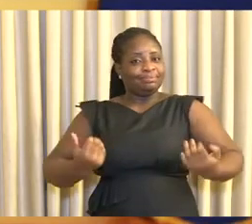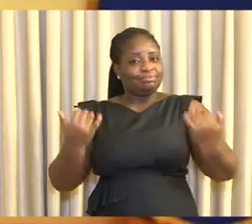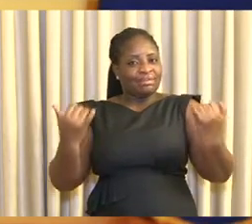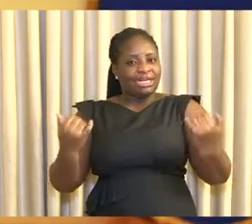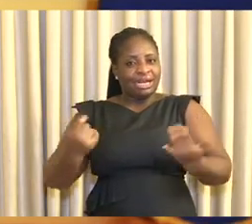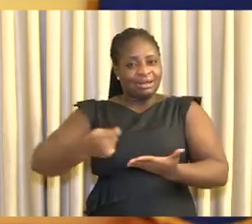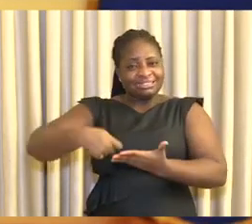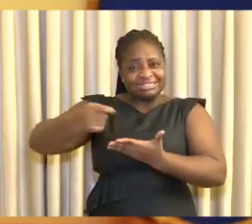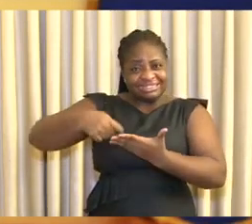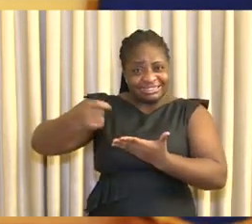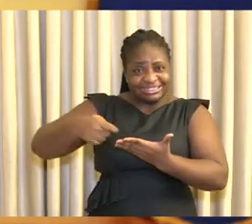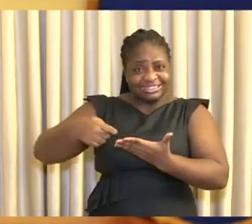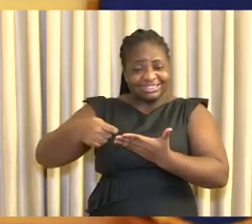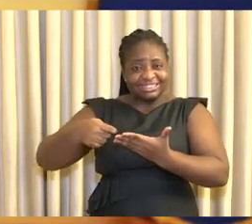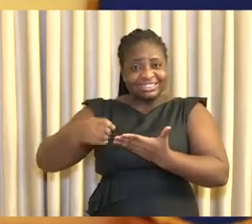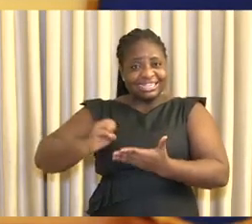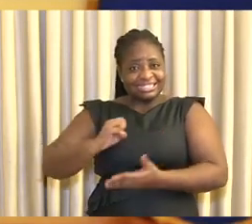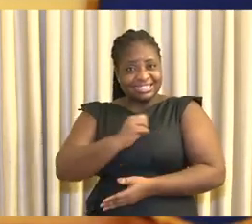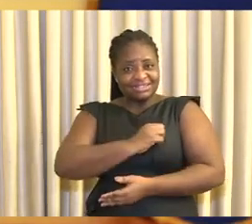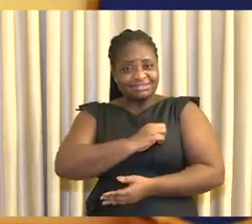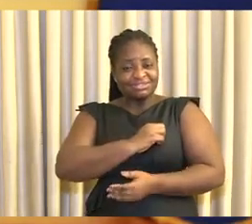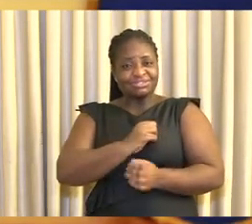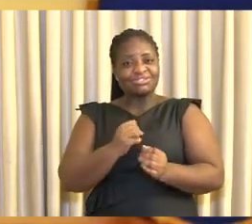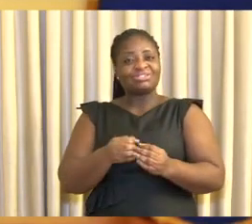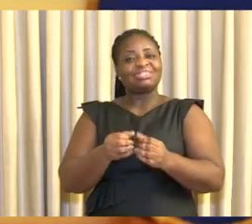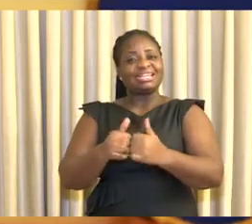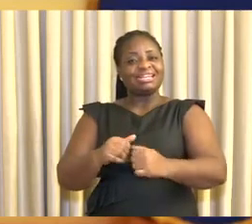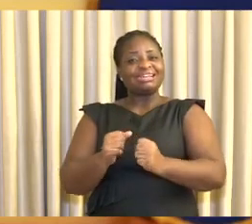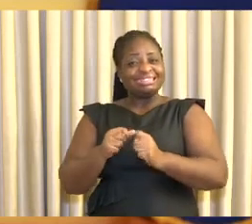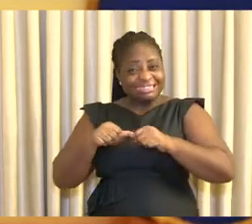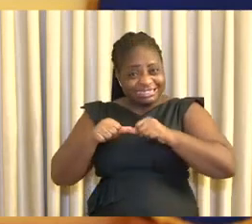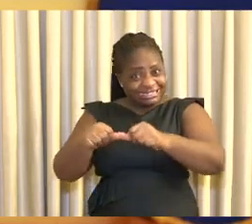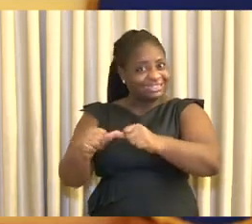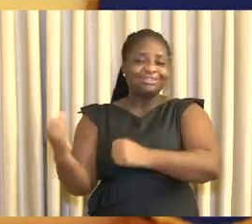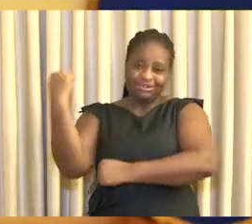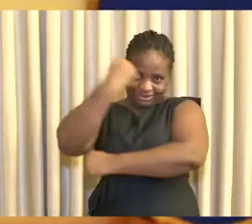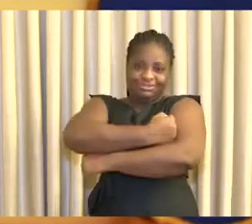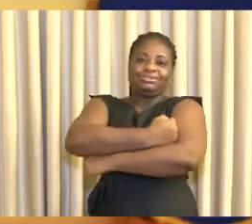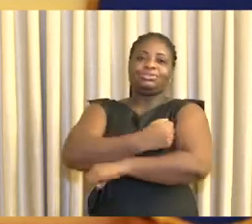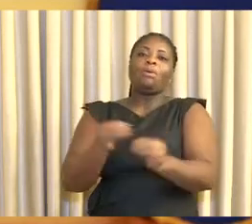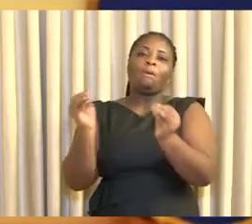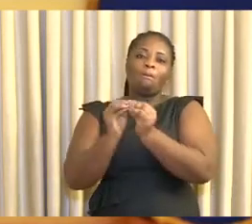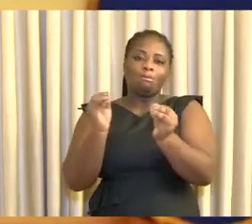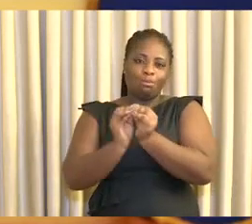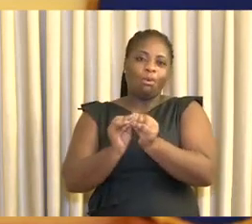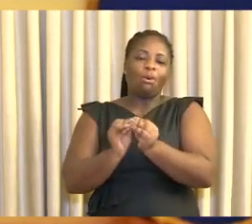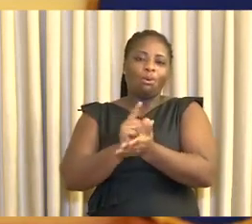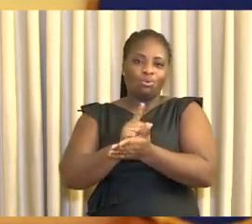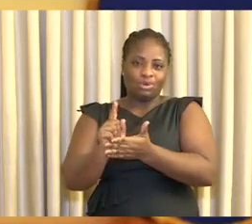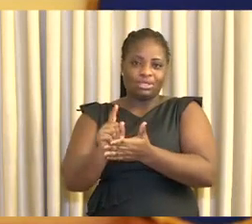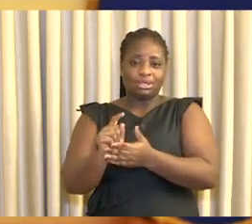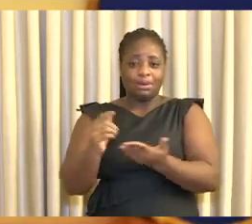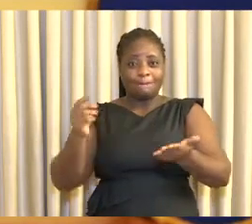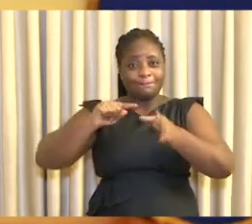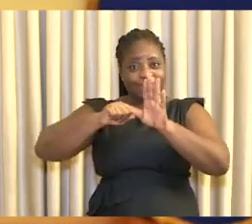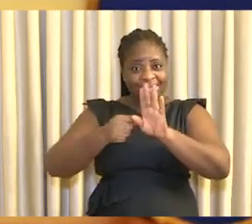an executive instrument to extend the closure of our borders for two more weeks, beginning Monday the